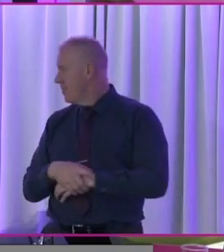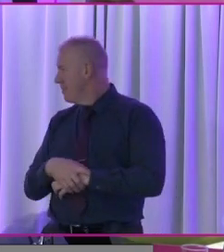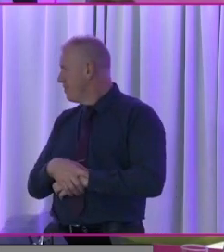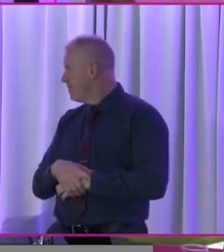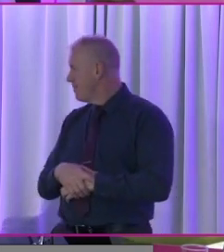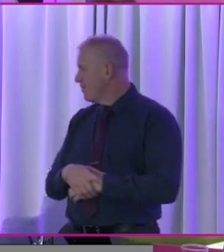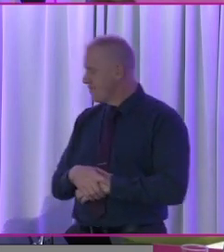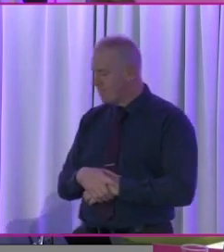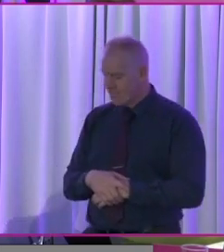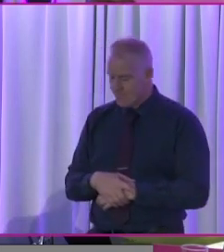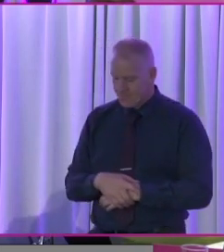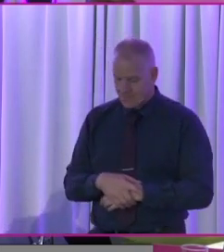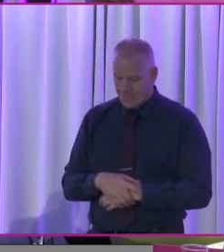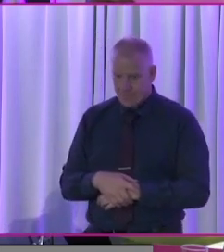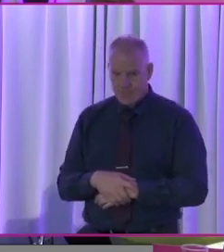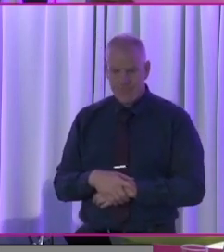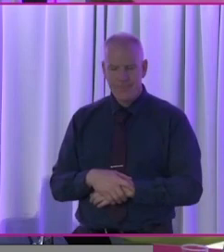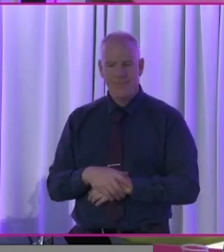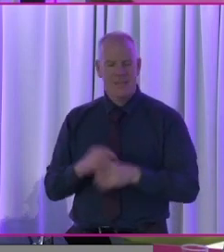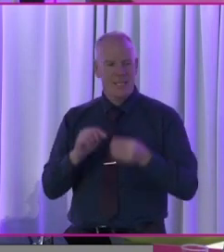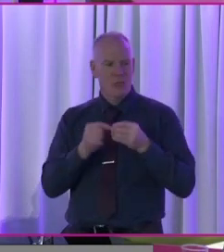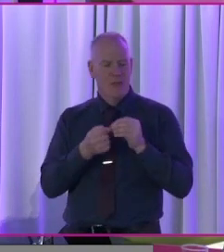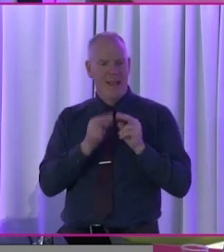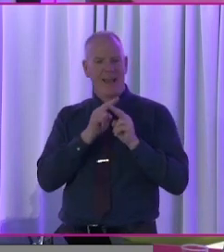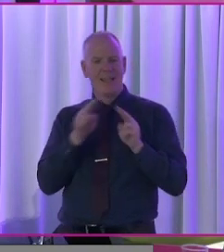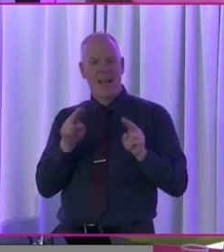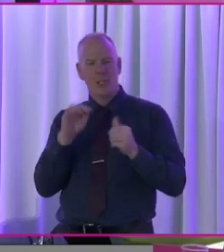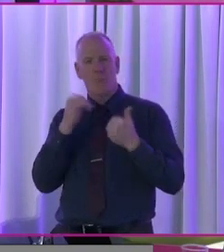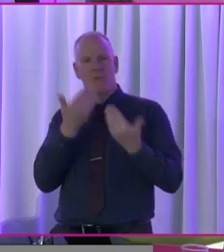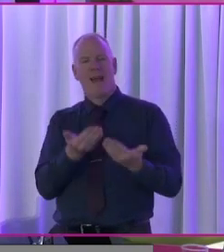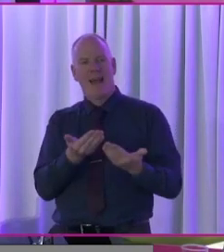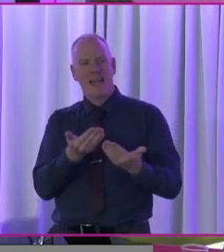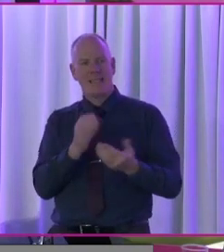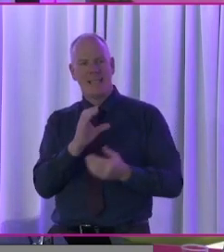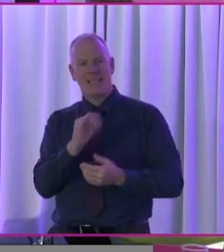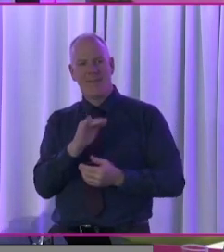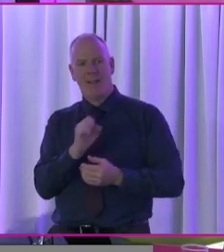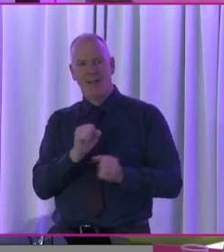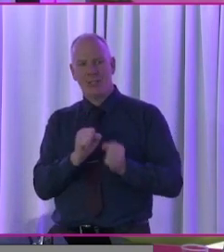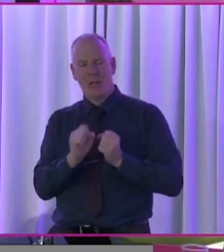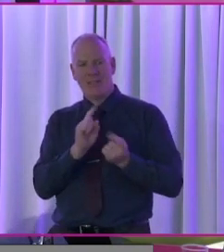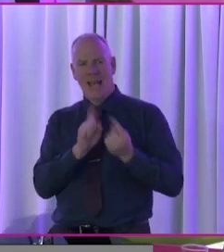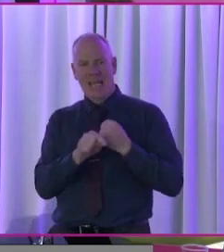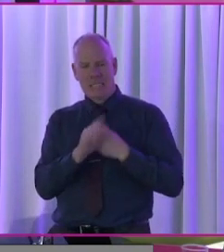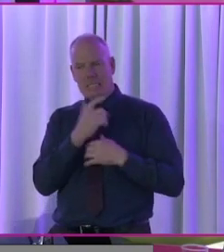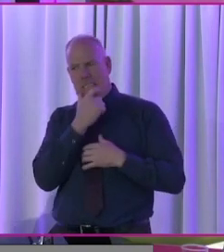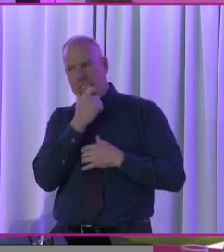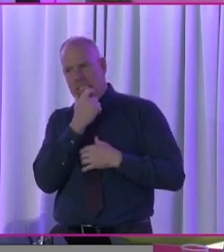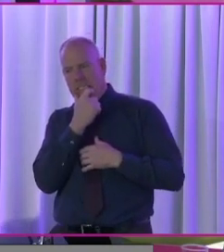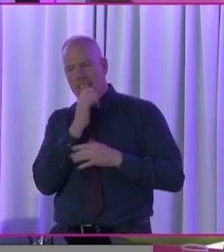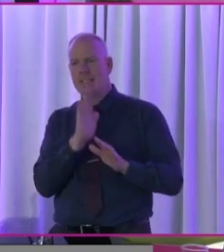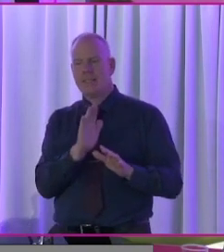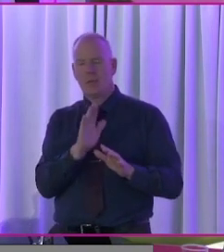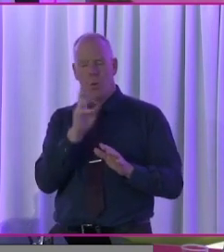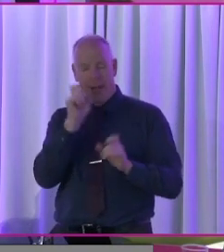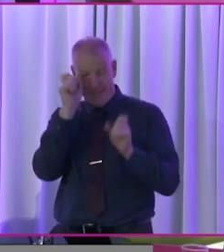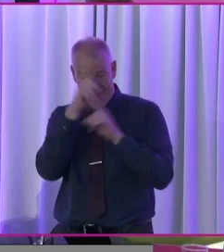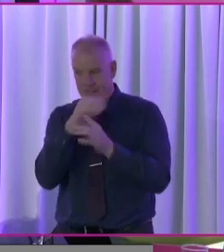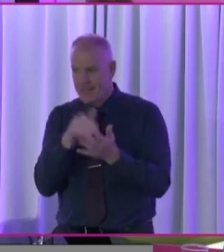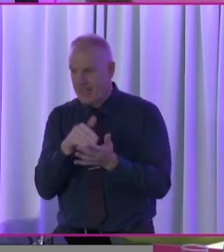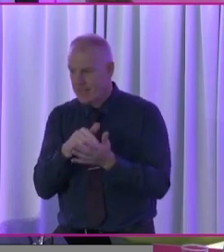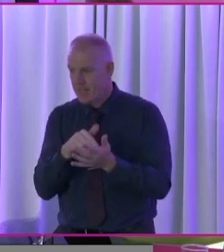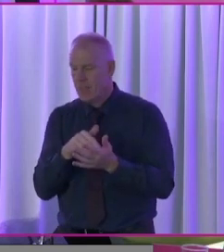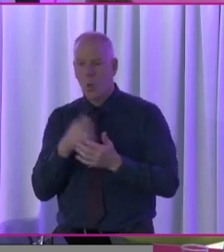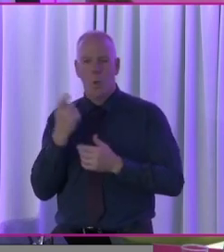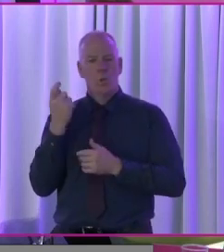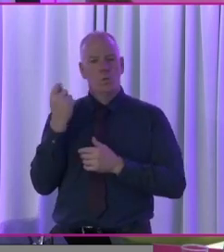Um, I'm trying not to give the civil service answer to that question, uh, Jerry, because it is difficult. That